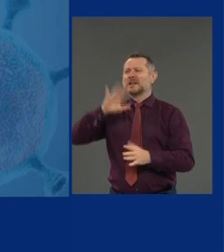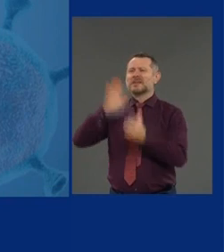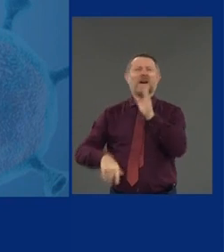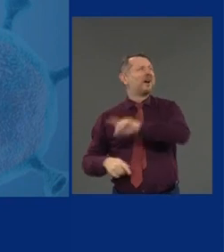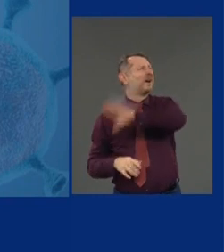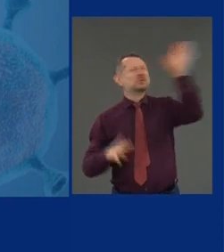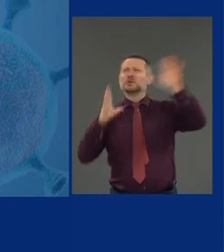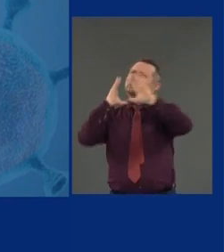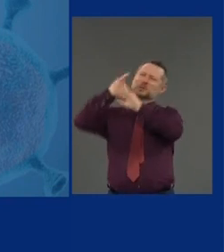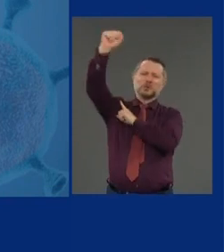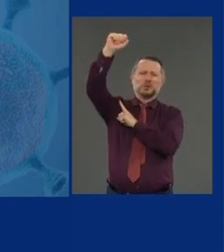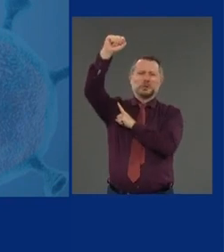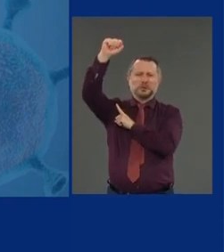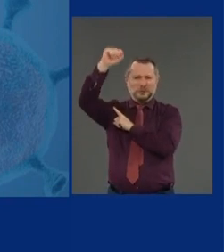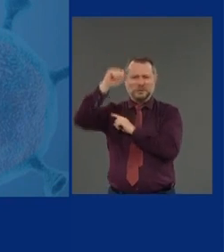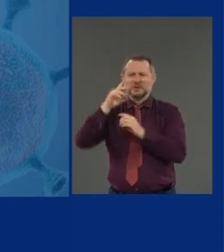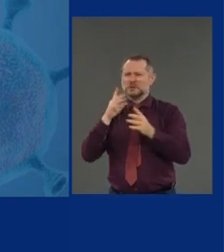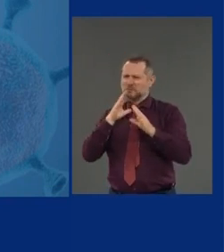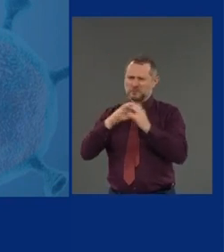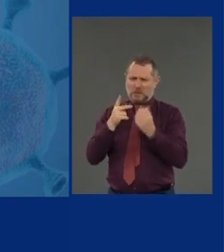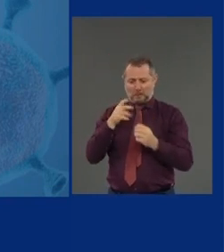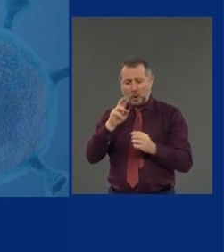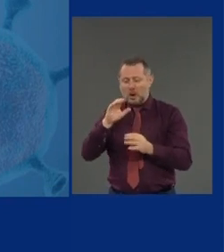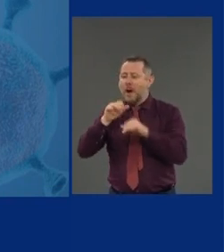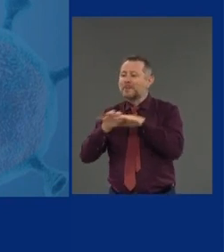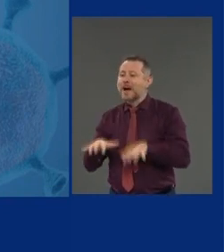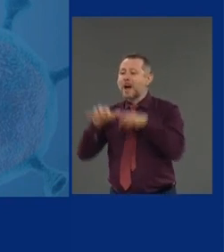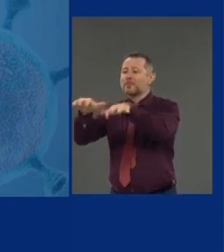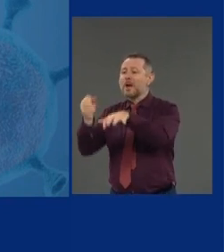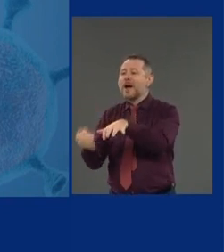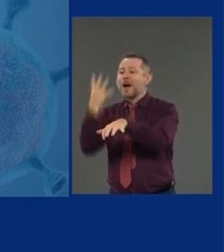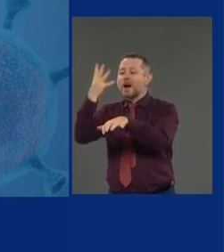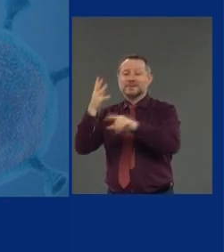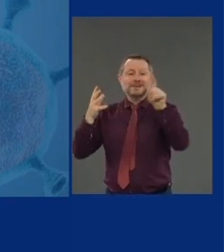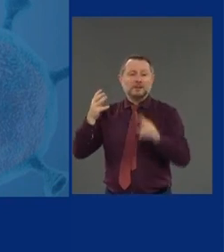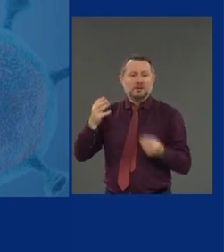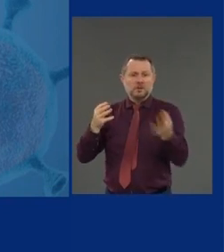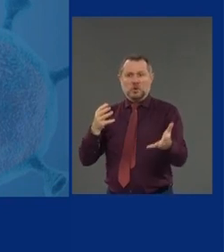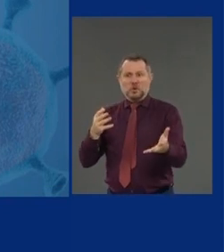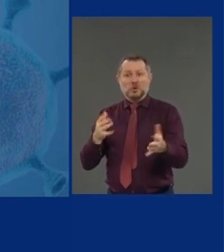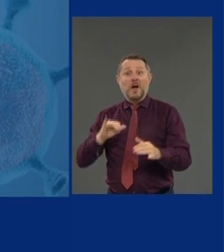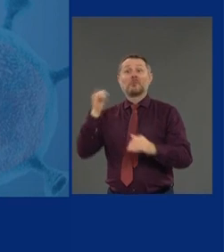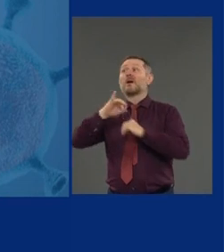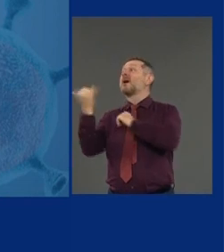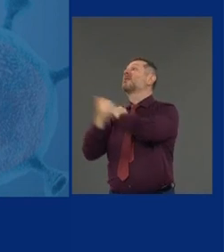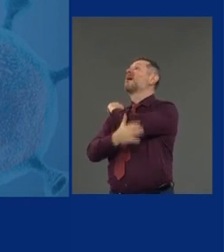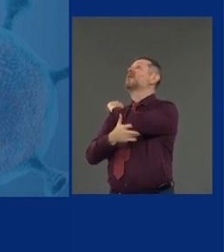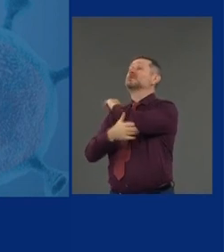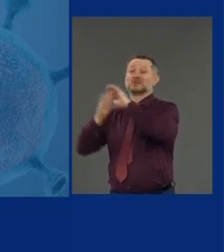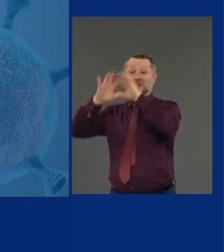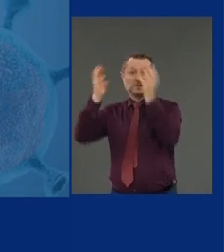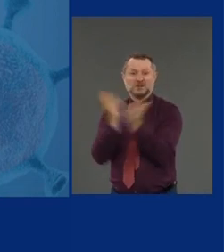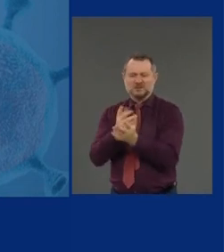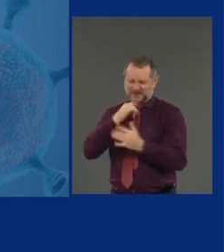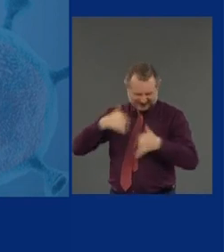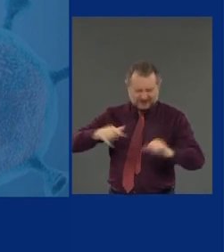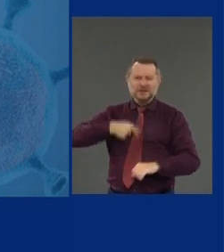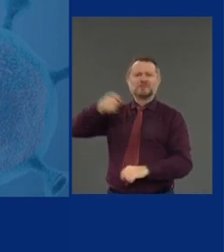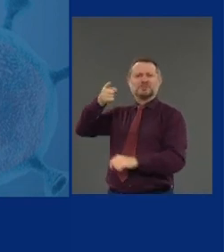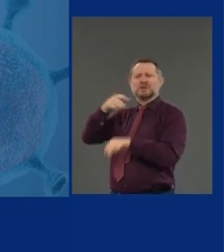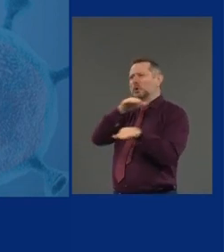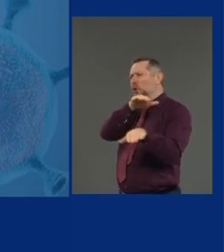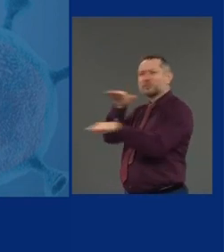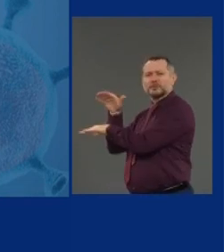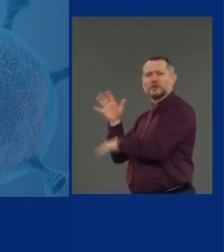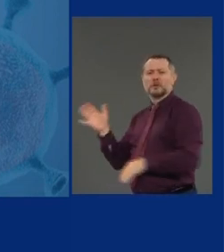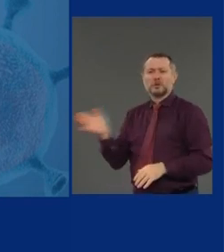on the globe per capita. We do about 50,000 tests every day. Think about that. 50,000